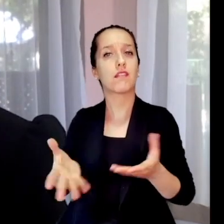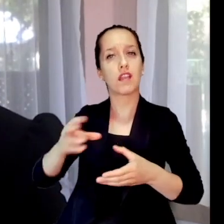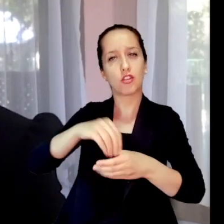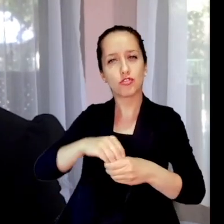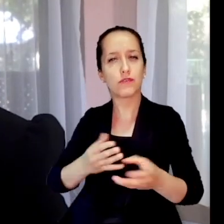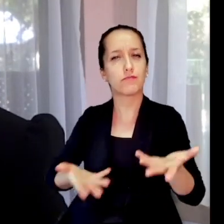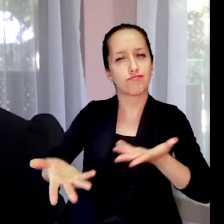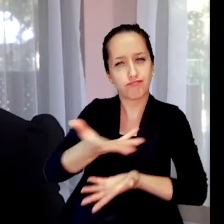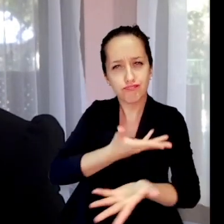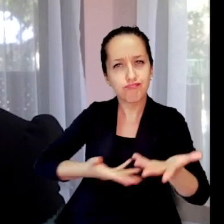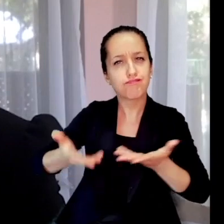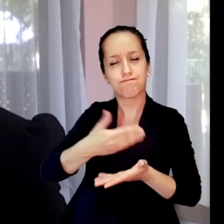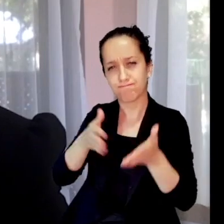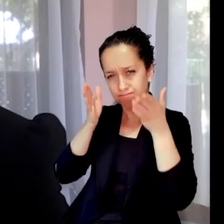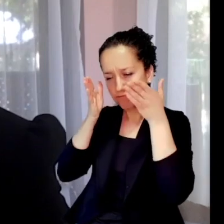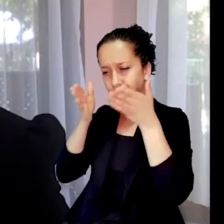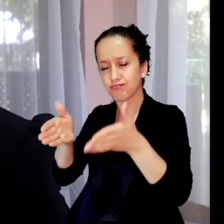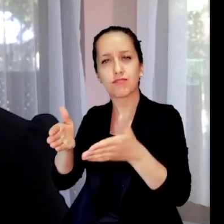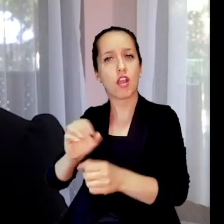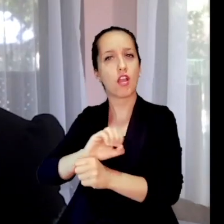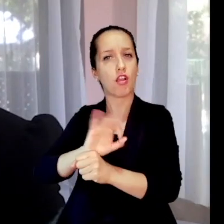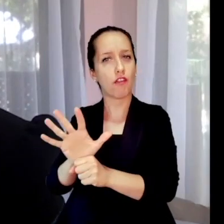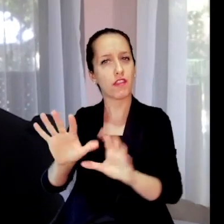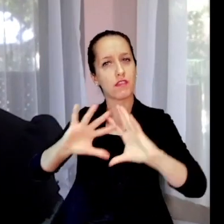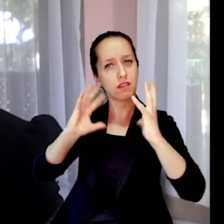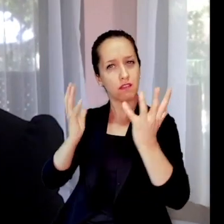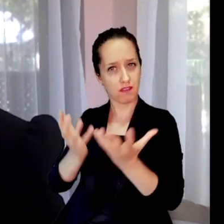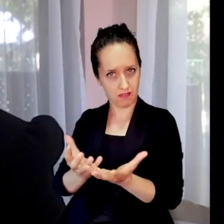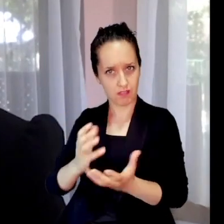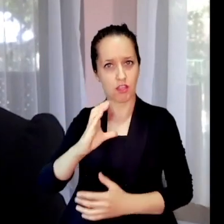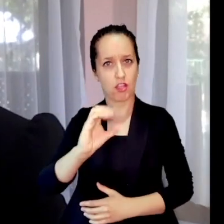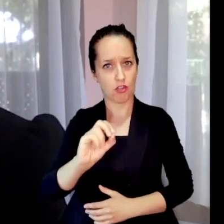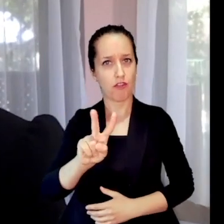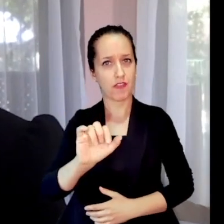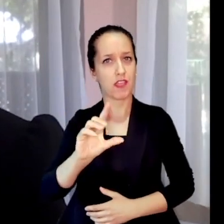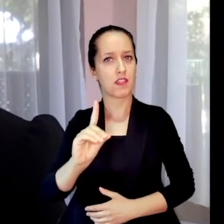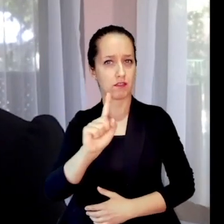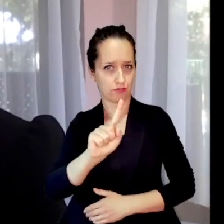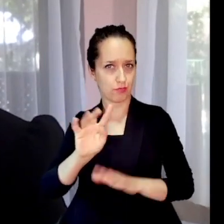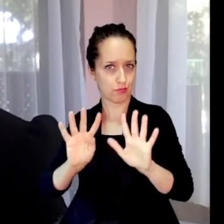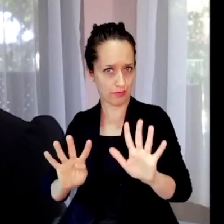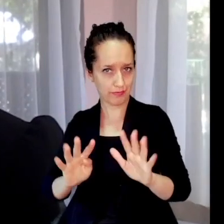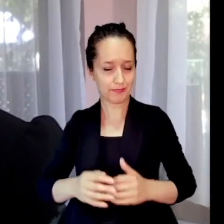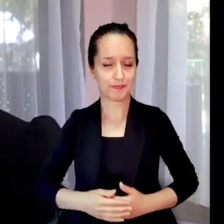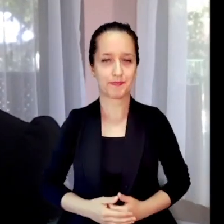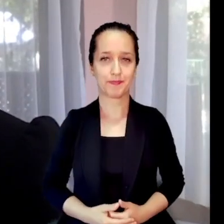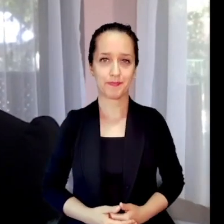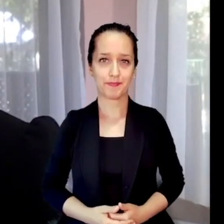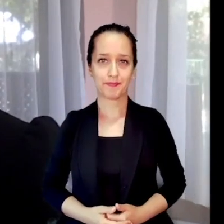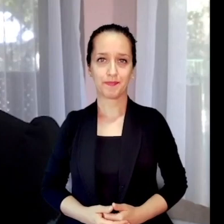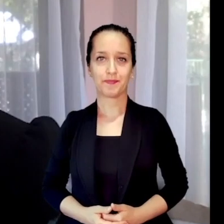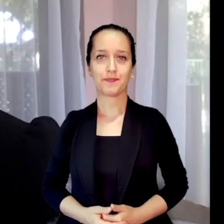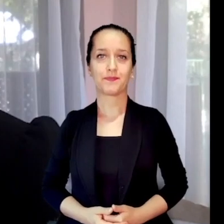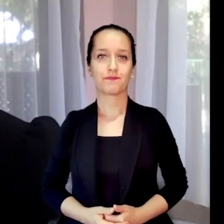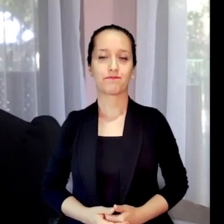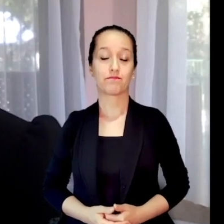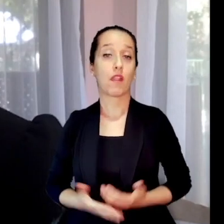in the inclusive and participatory response to the COVID-19 pandemic.